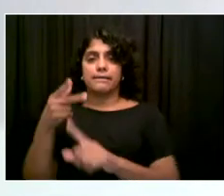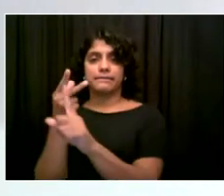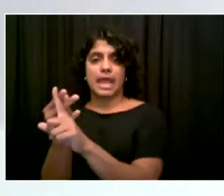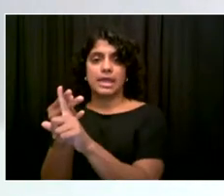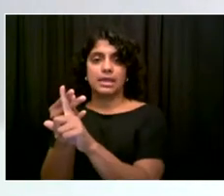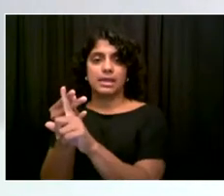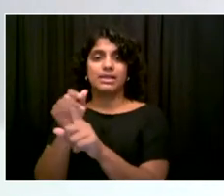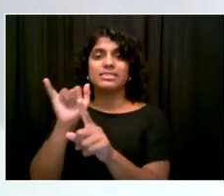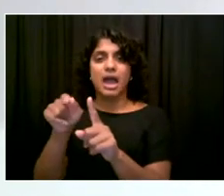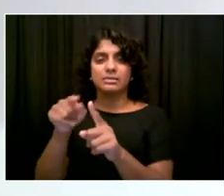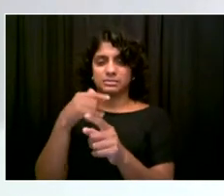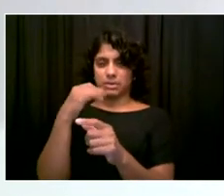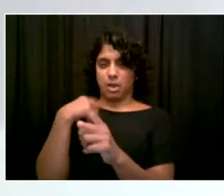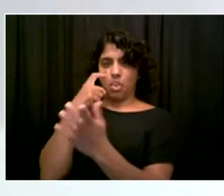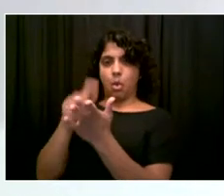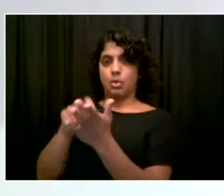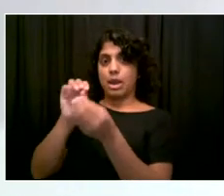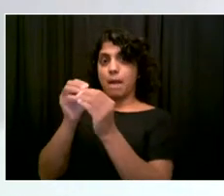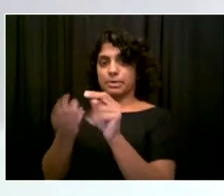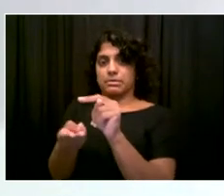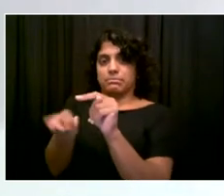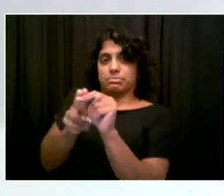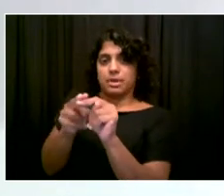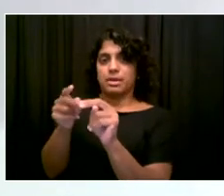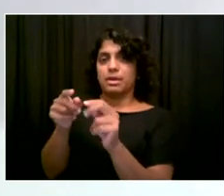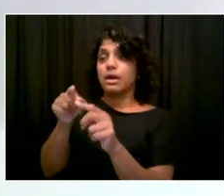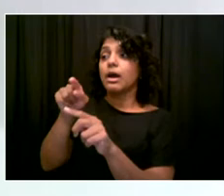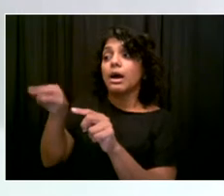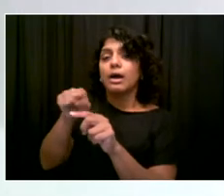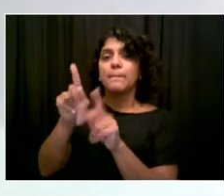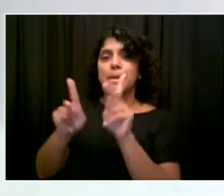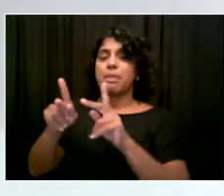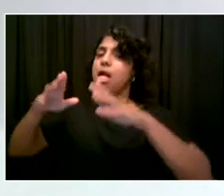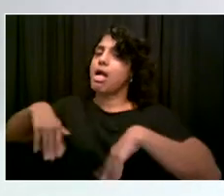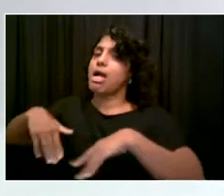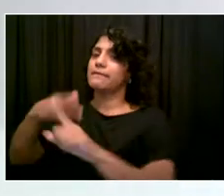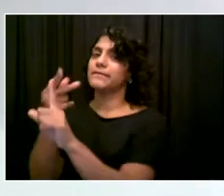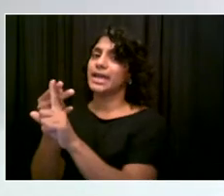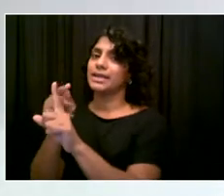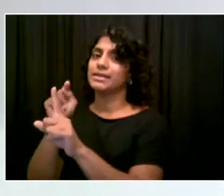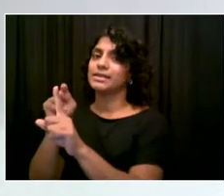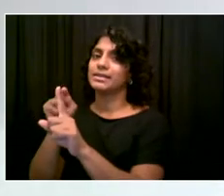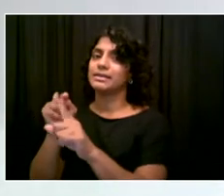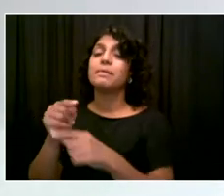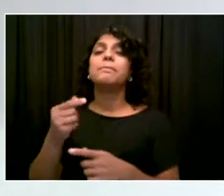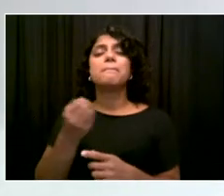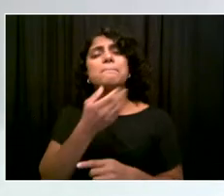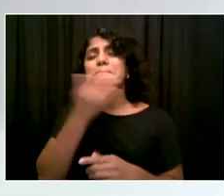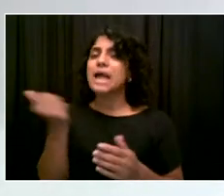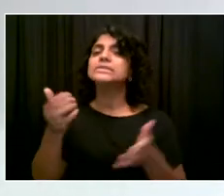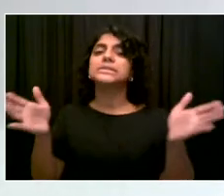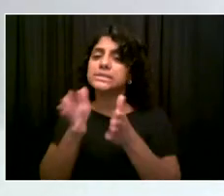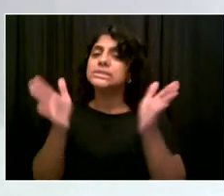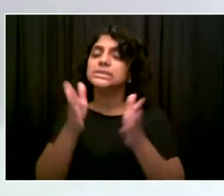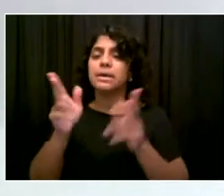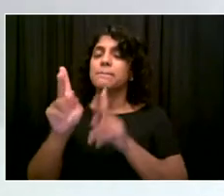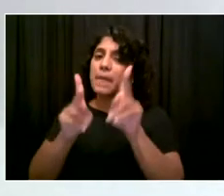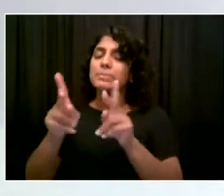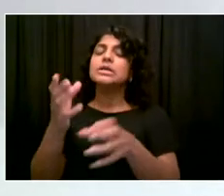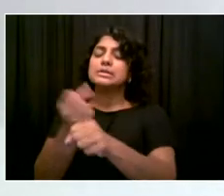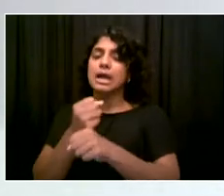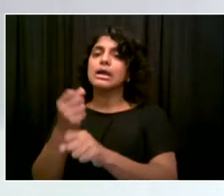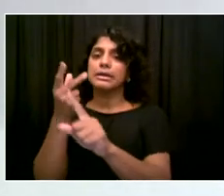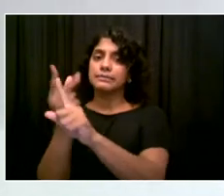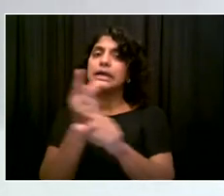convenience. We understand that there are populations, including first responders, who continue to